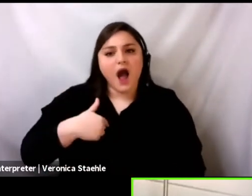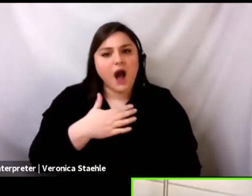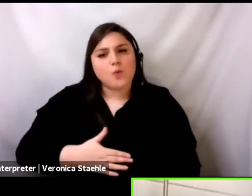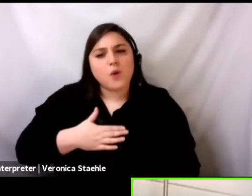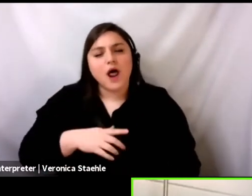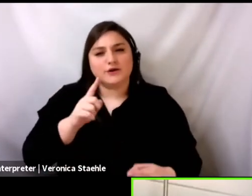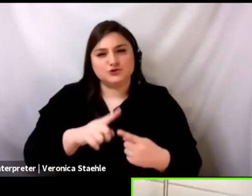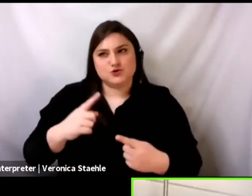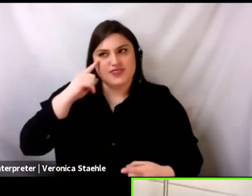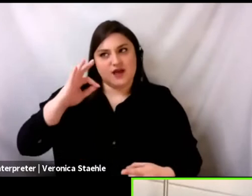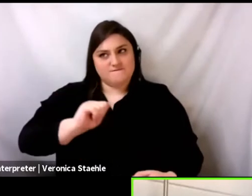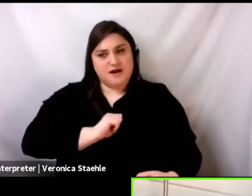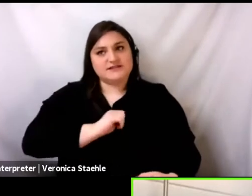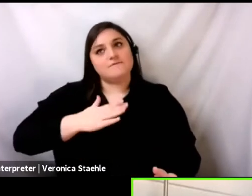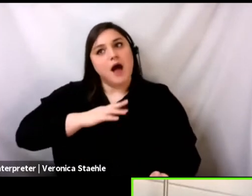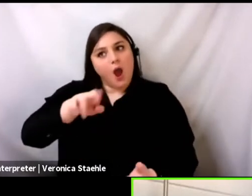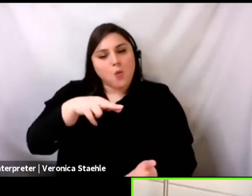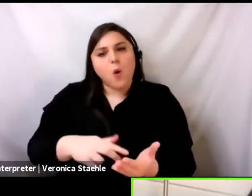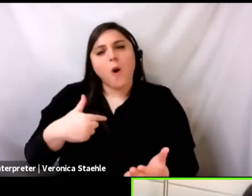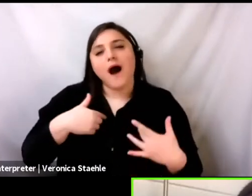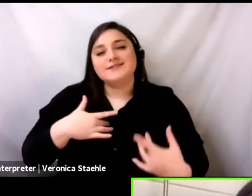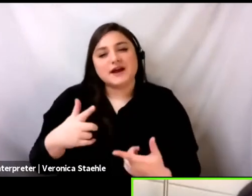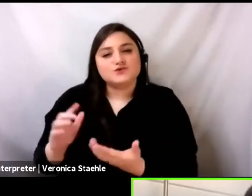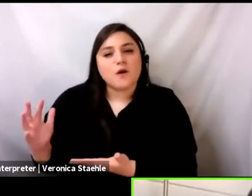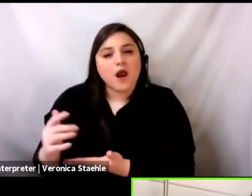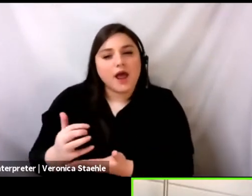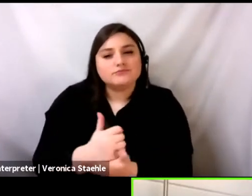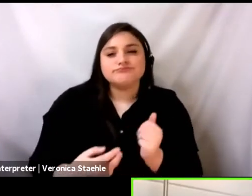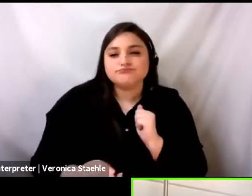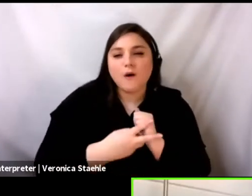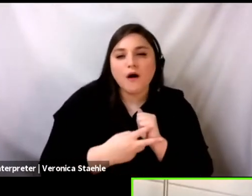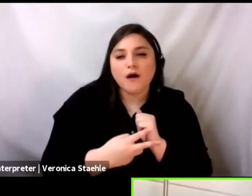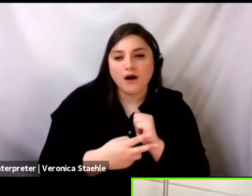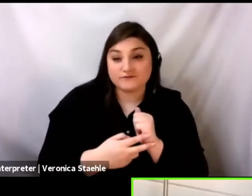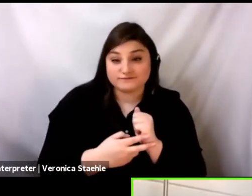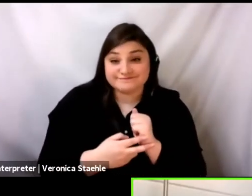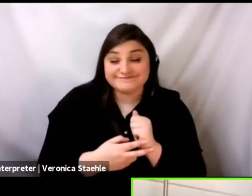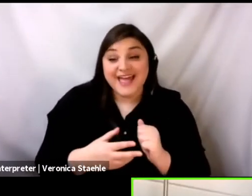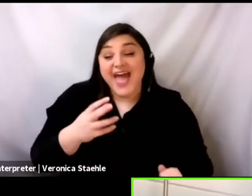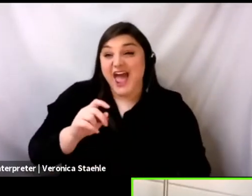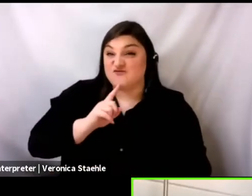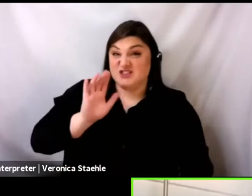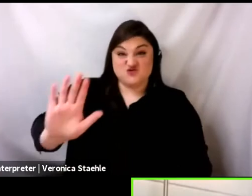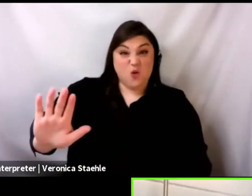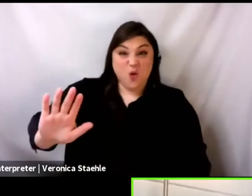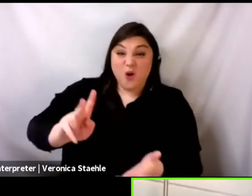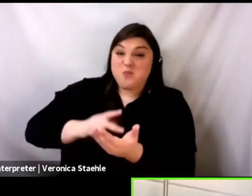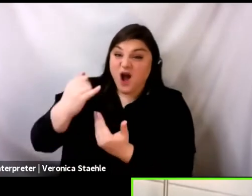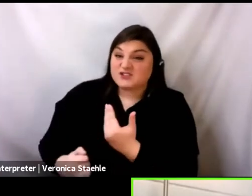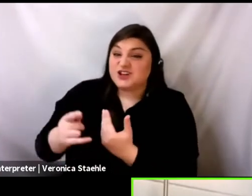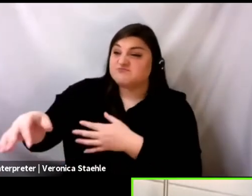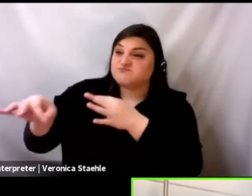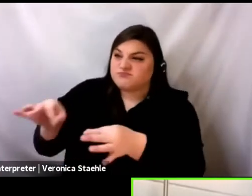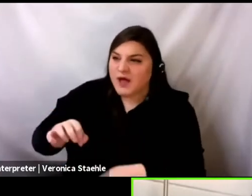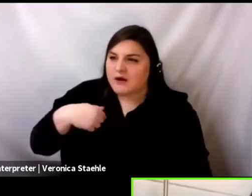in the jobs that I've done. And, and yeah, and your project just captivated me from the moment that I learned about it,